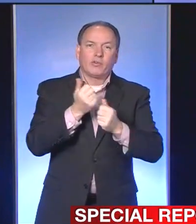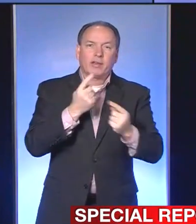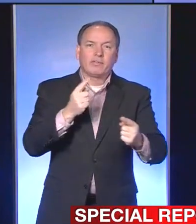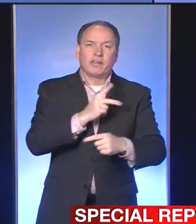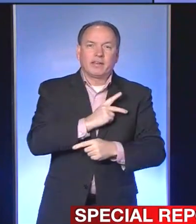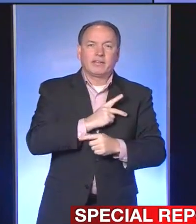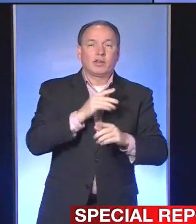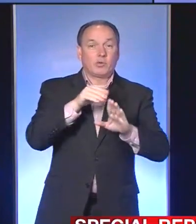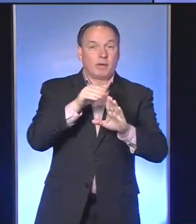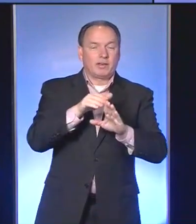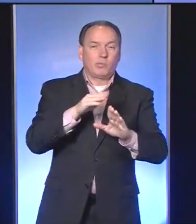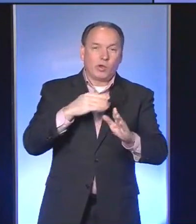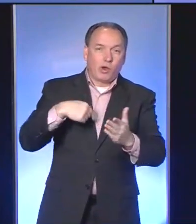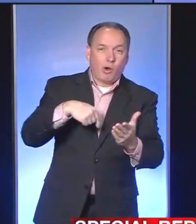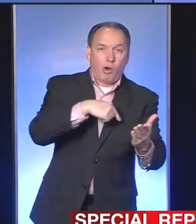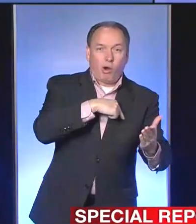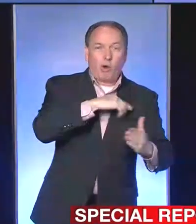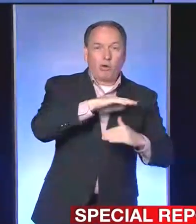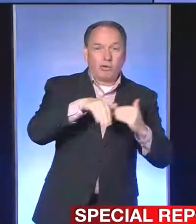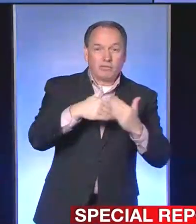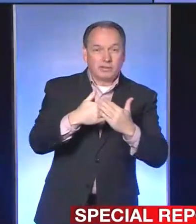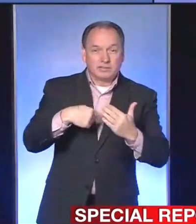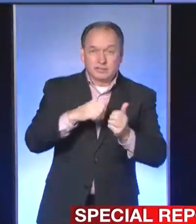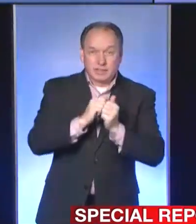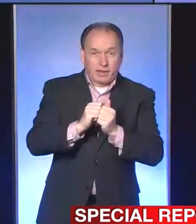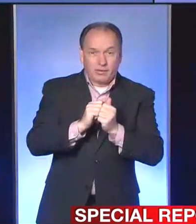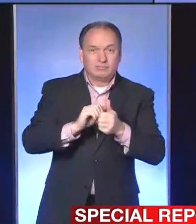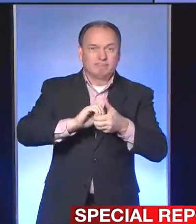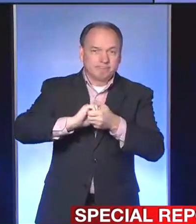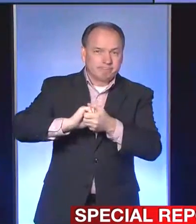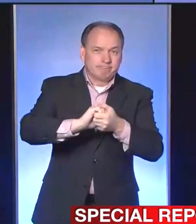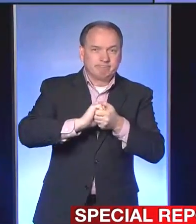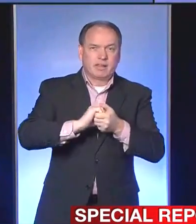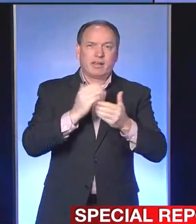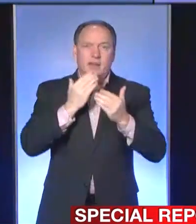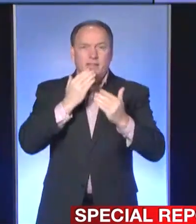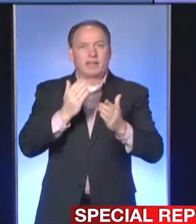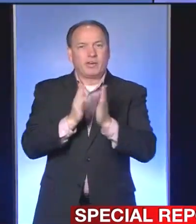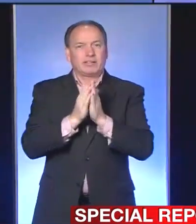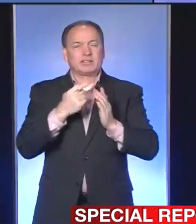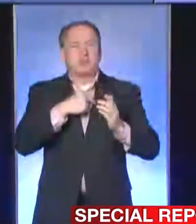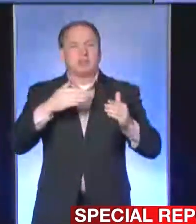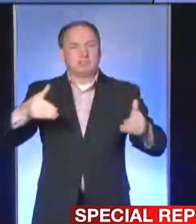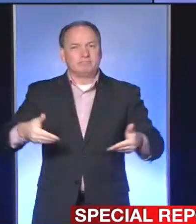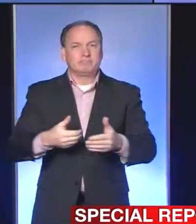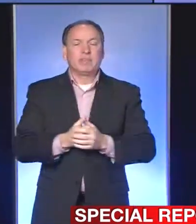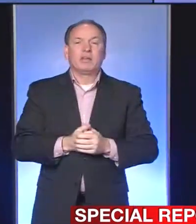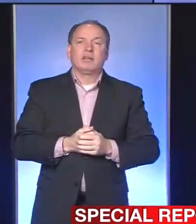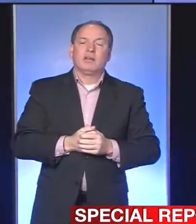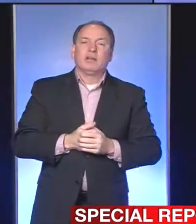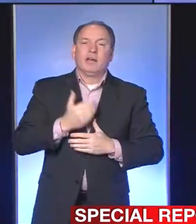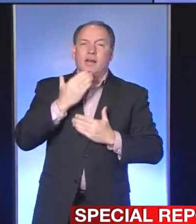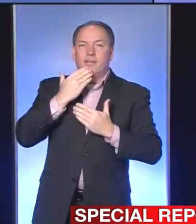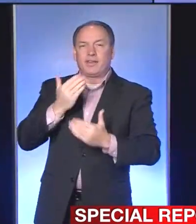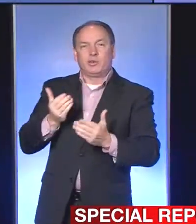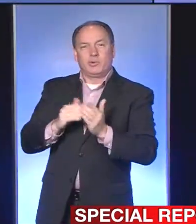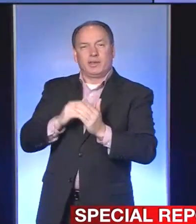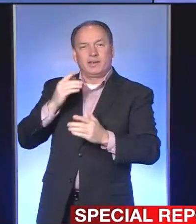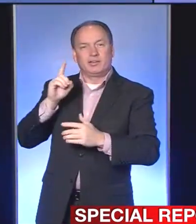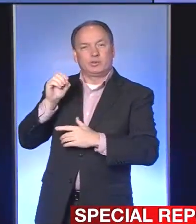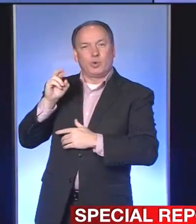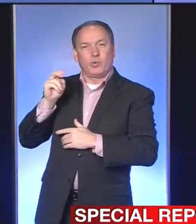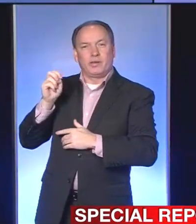and a reminder, we're all in this together. Thanks for having us. Thank you, Doreen, and thank you especially for doing something